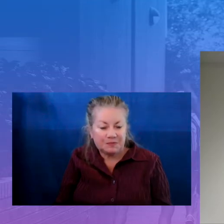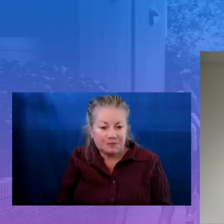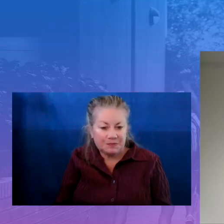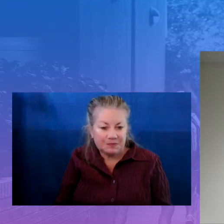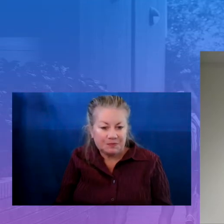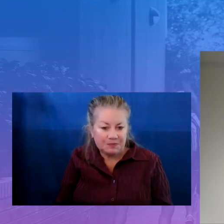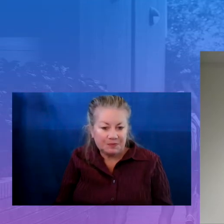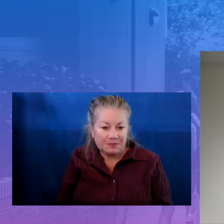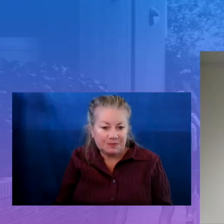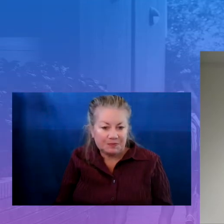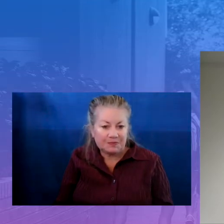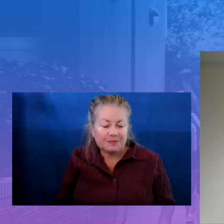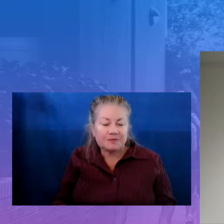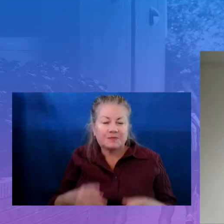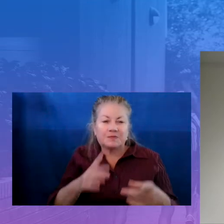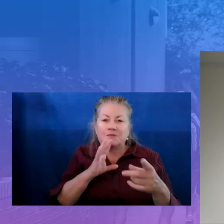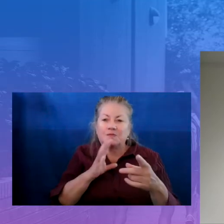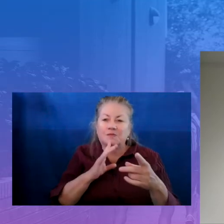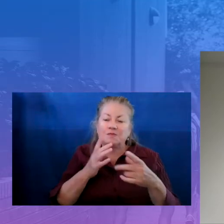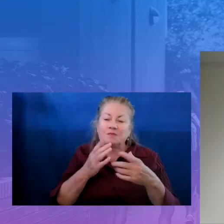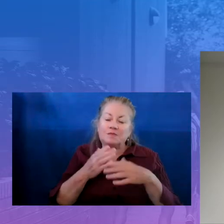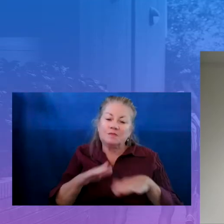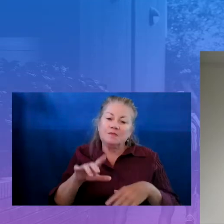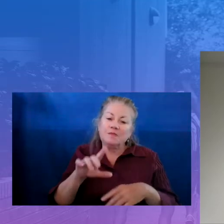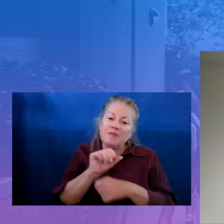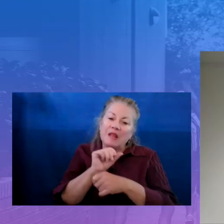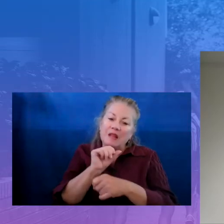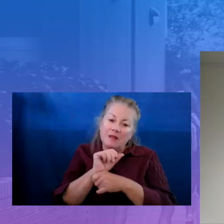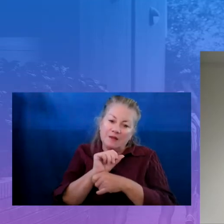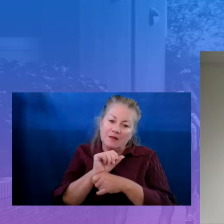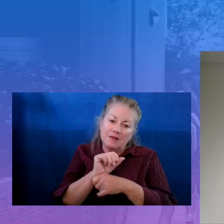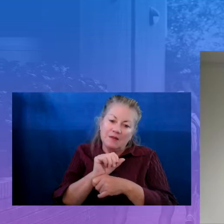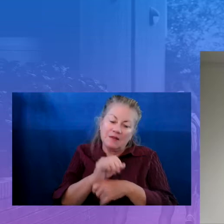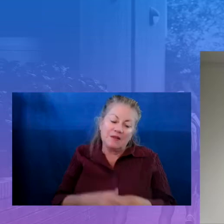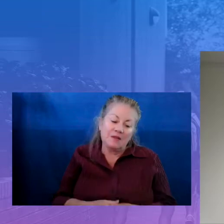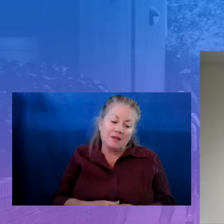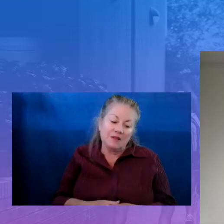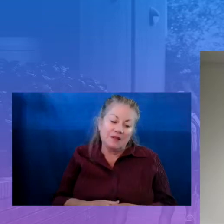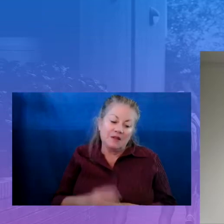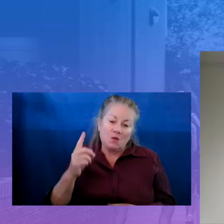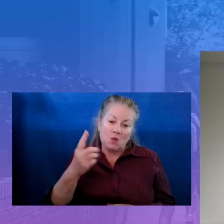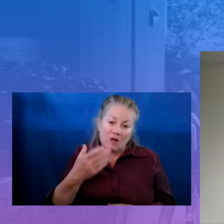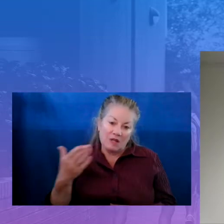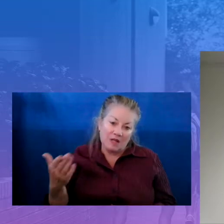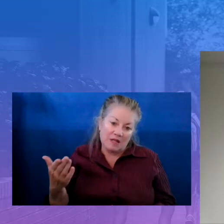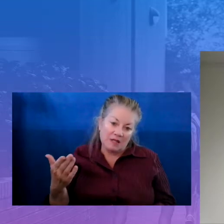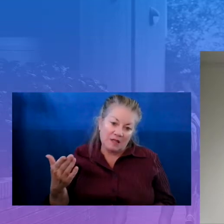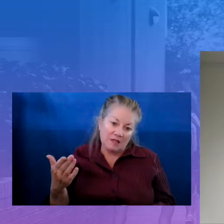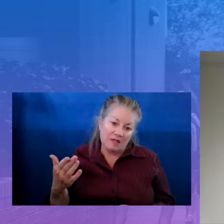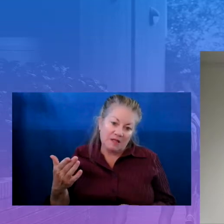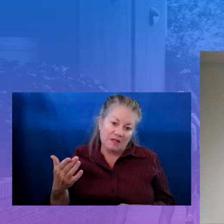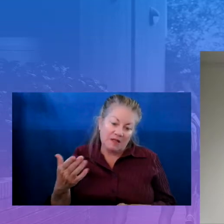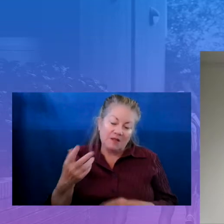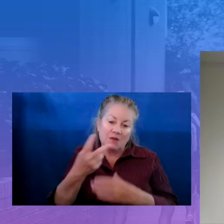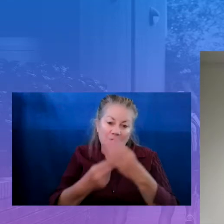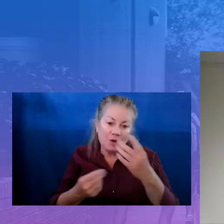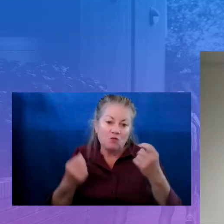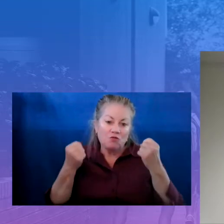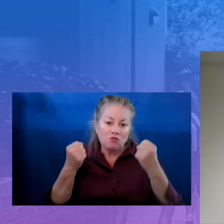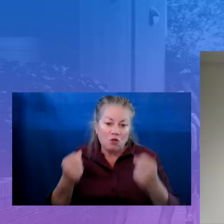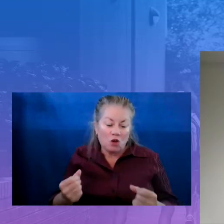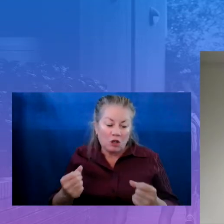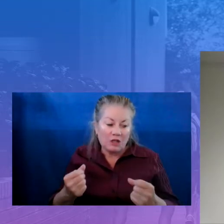in this endeavor, I think one of the things that we are both strongly rooted in is the